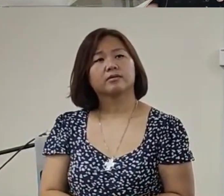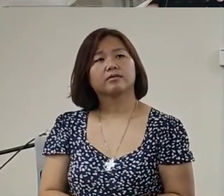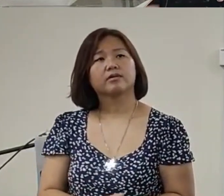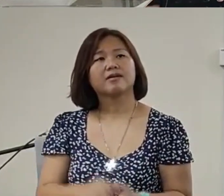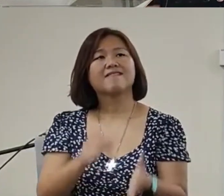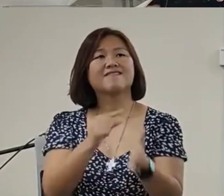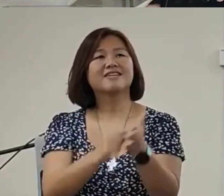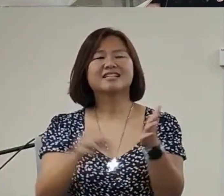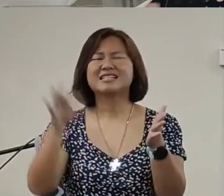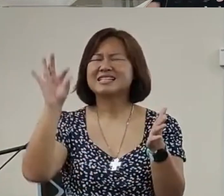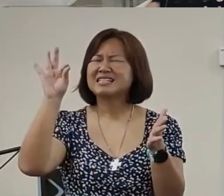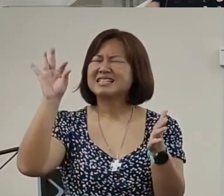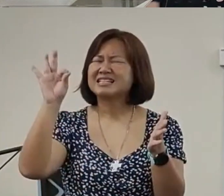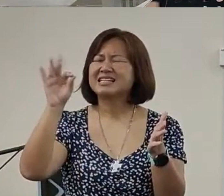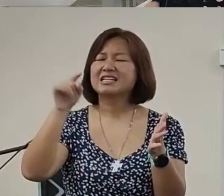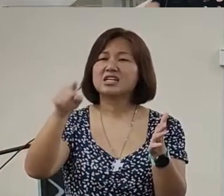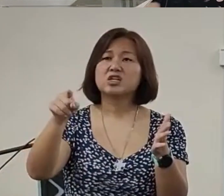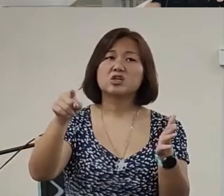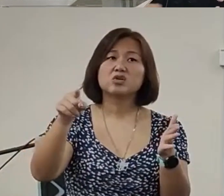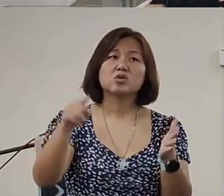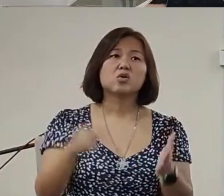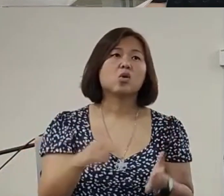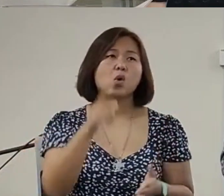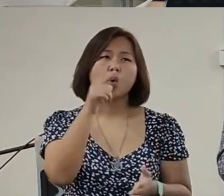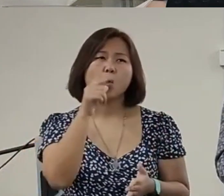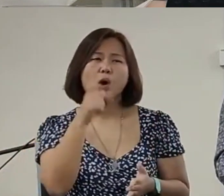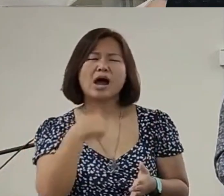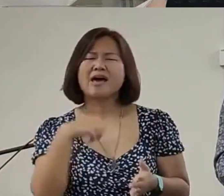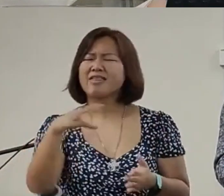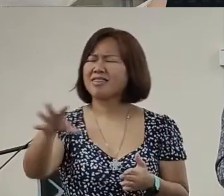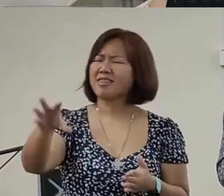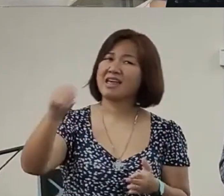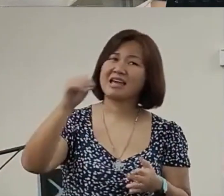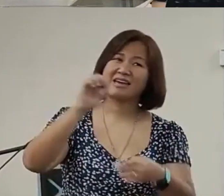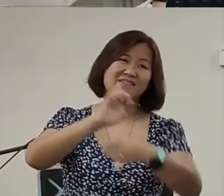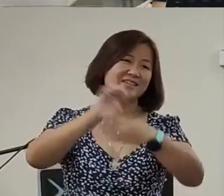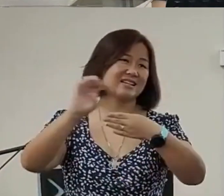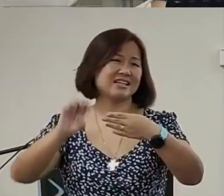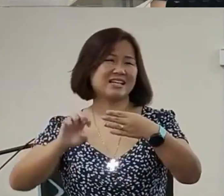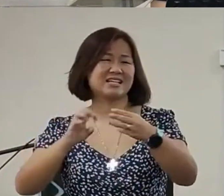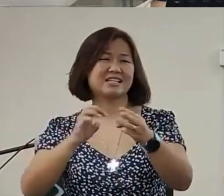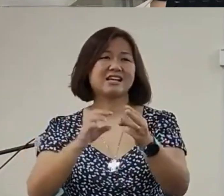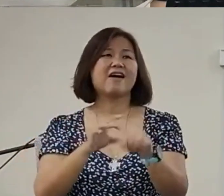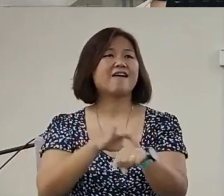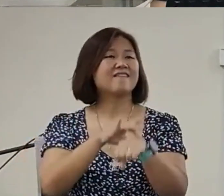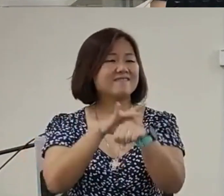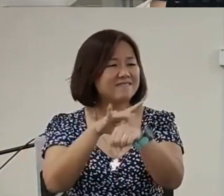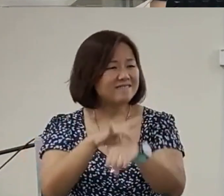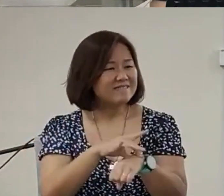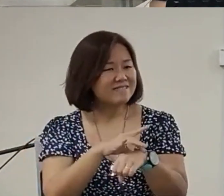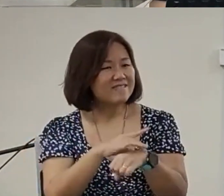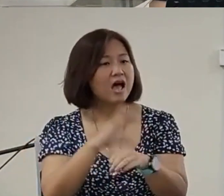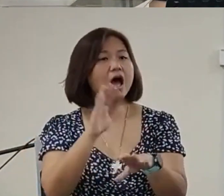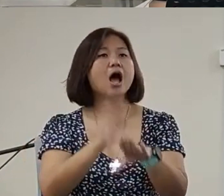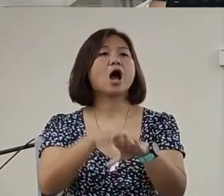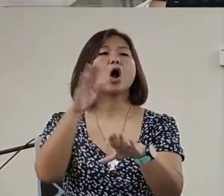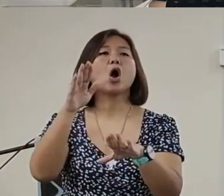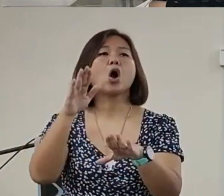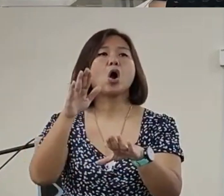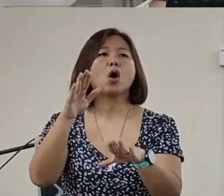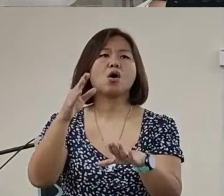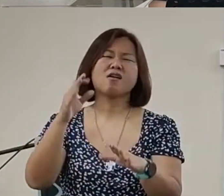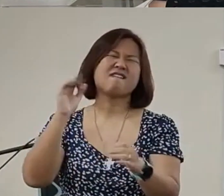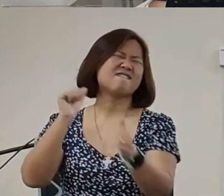verse 9 you whom I have taken from the ends of the earth and called from its father's regions